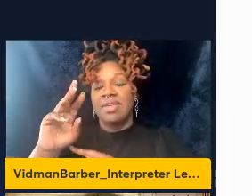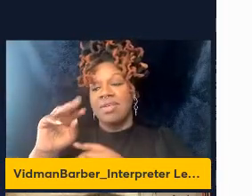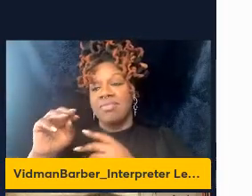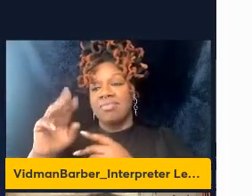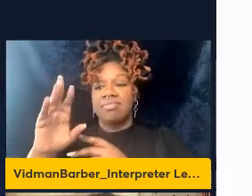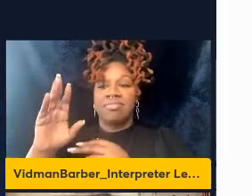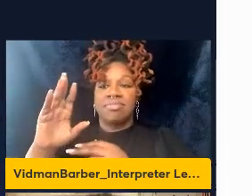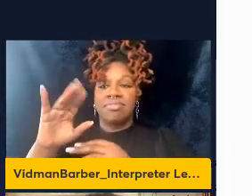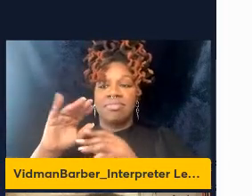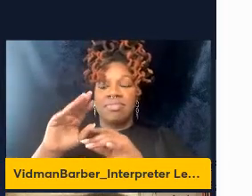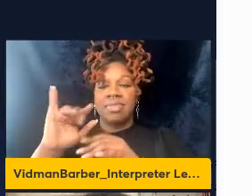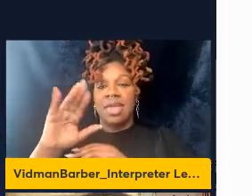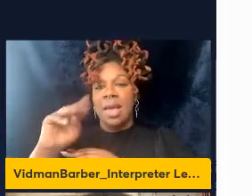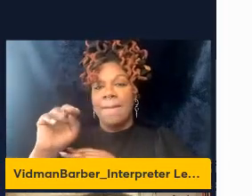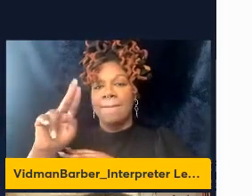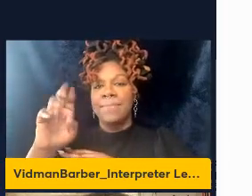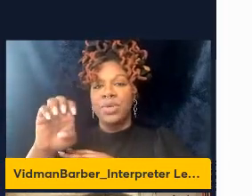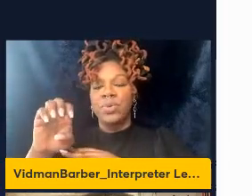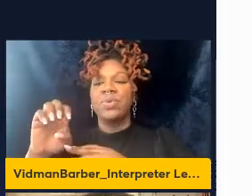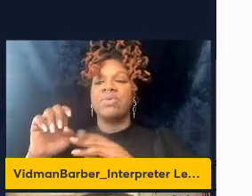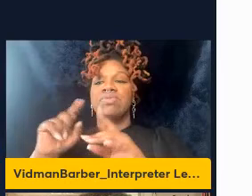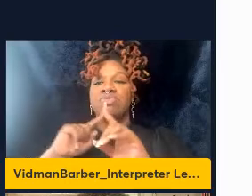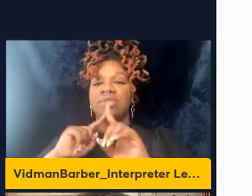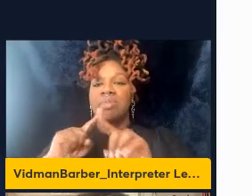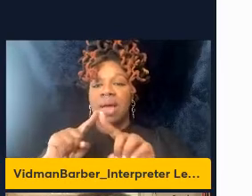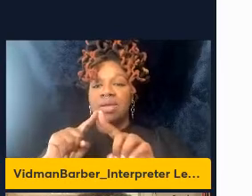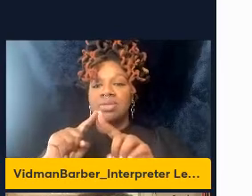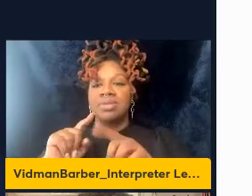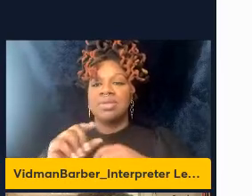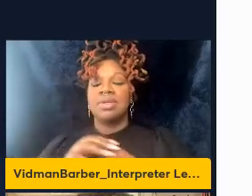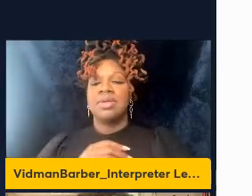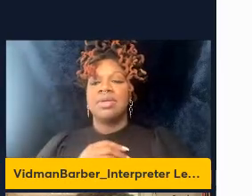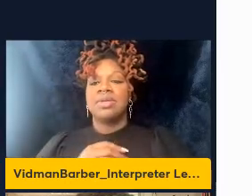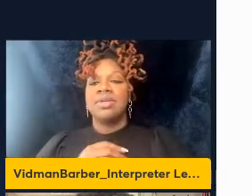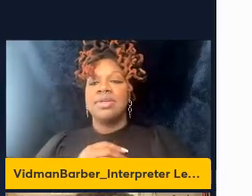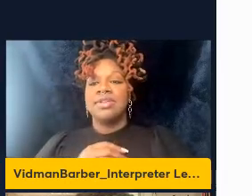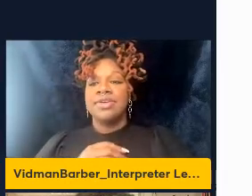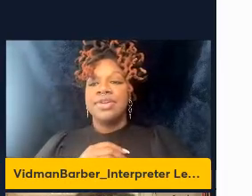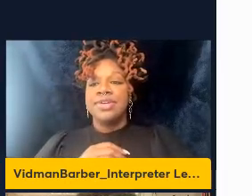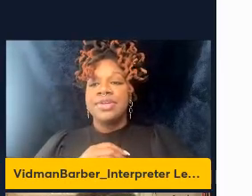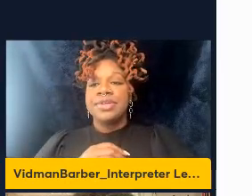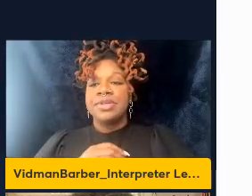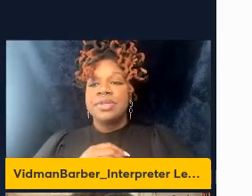the viral clearance of the virus from the lungs. And